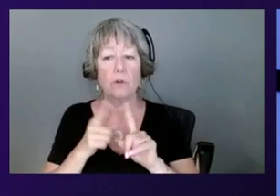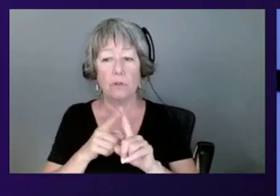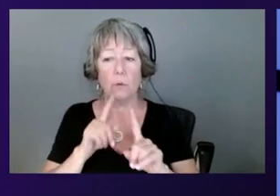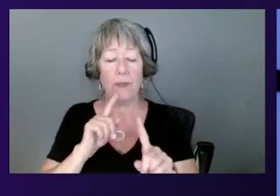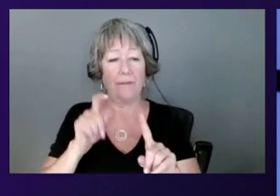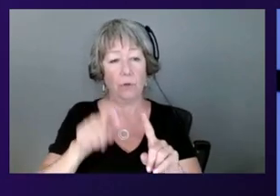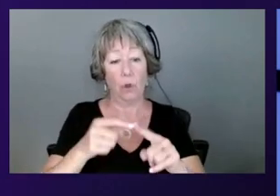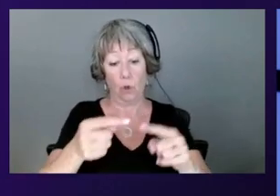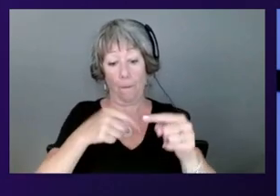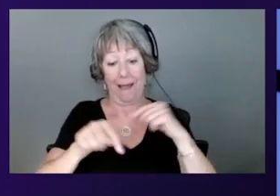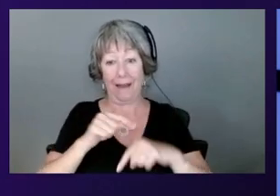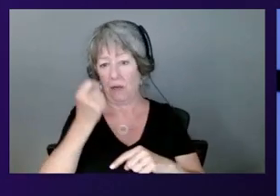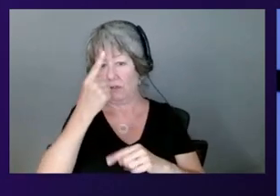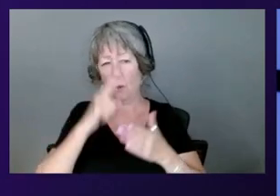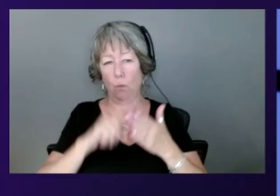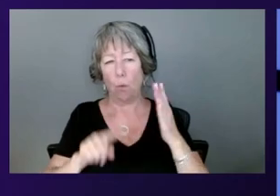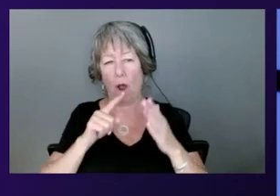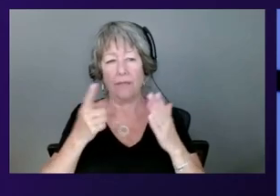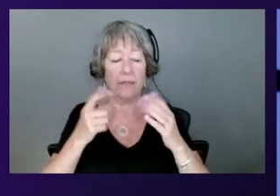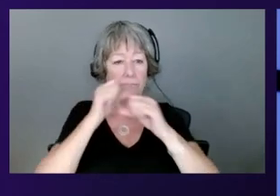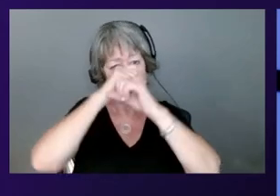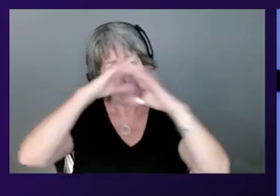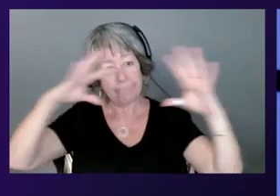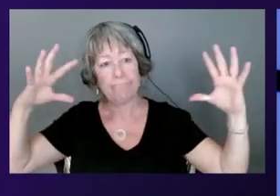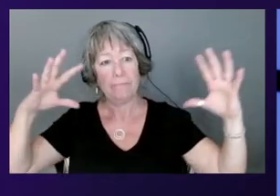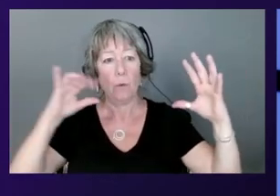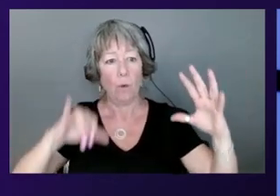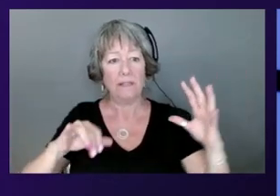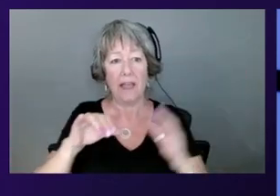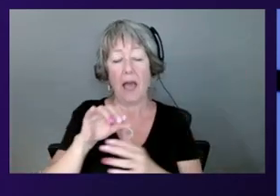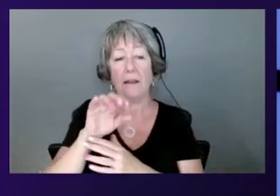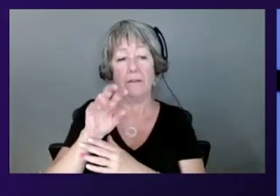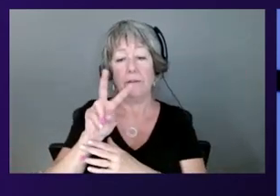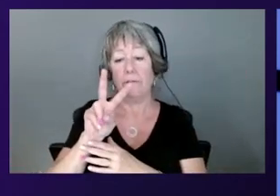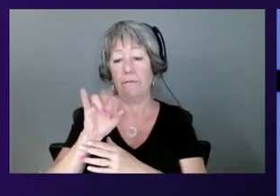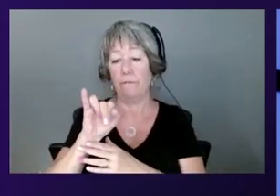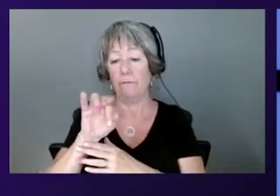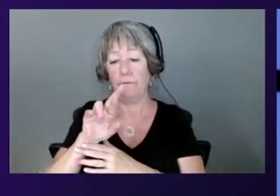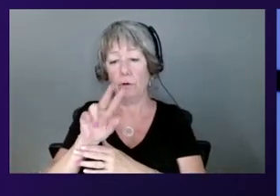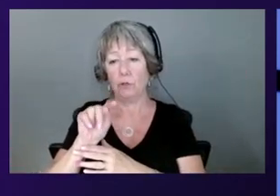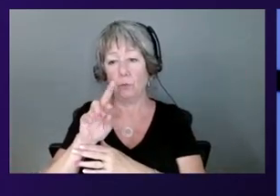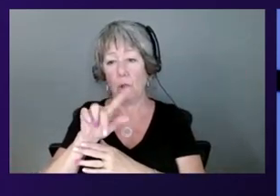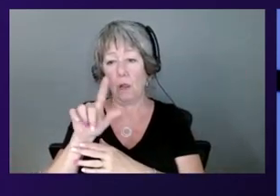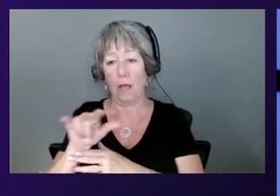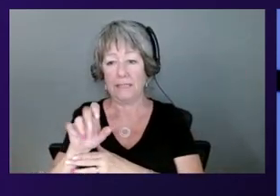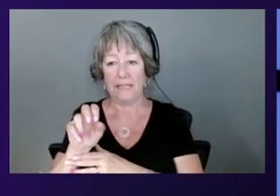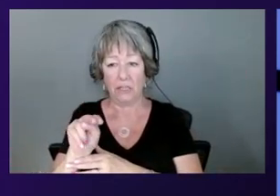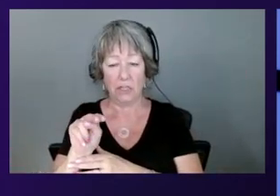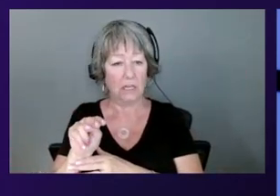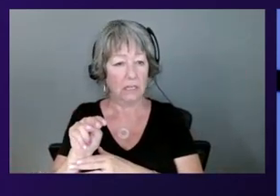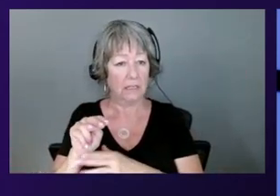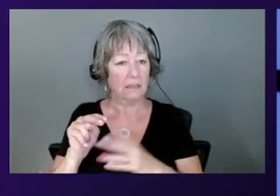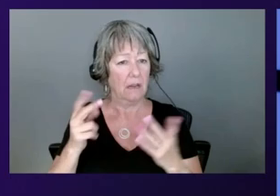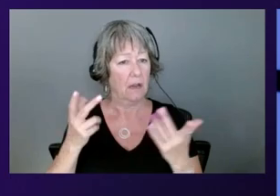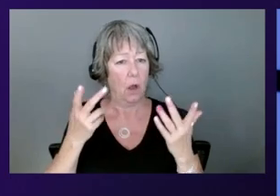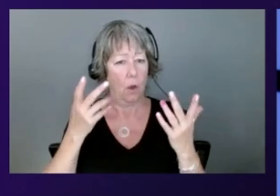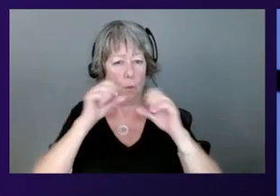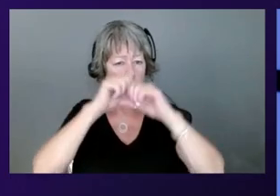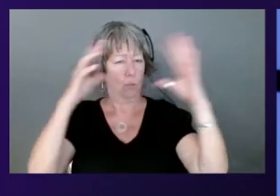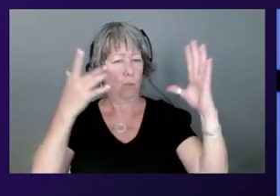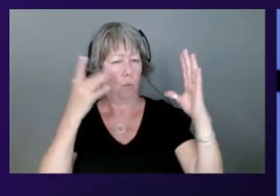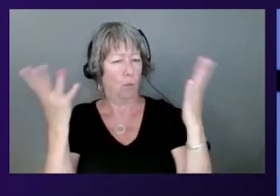model looks like, right? So with the classic virtualization model, the host is where all of the VMs, the other virtualization functions,